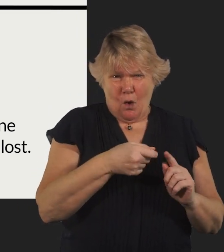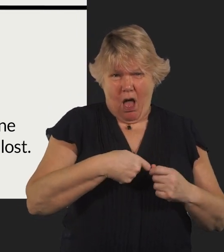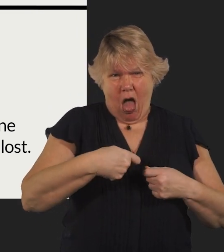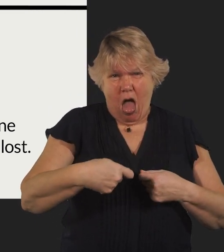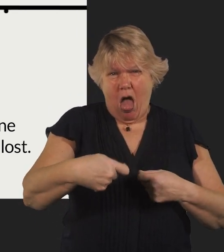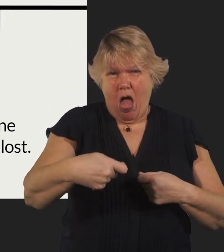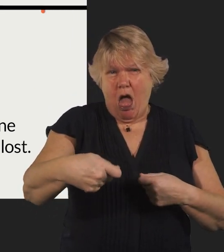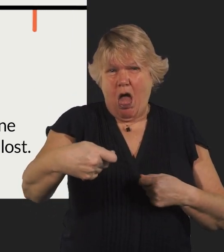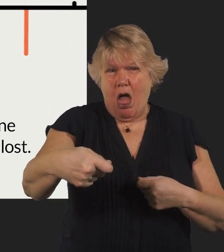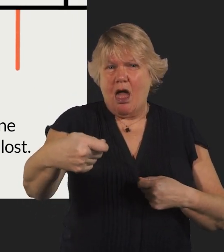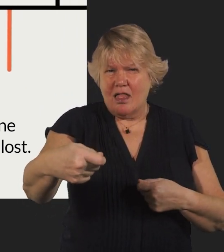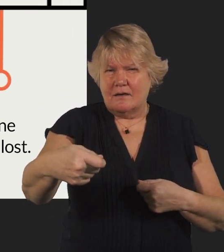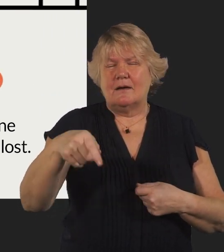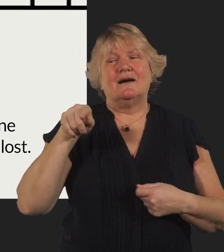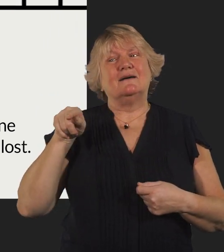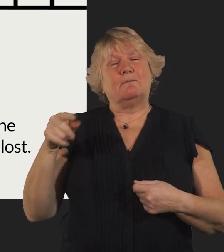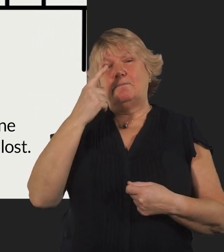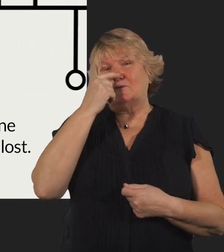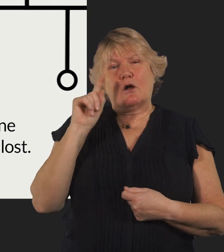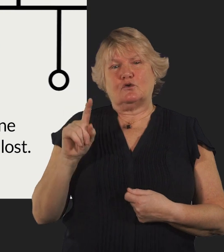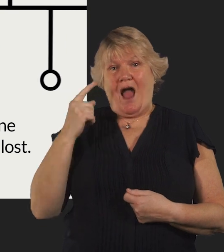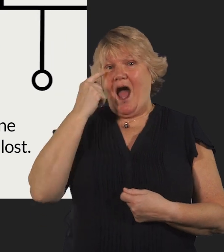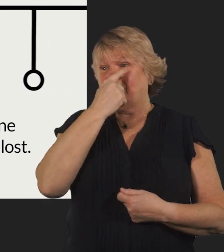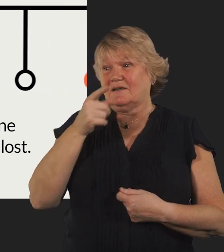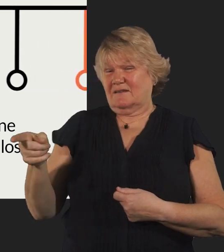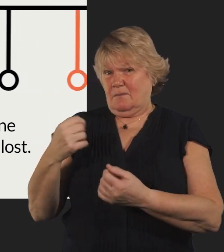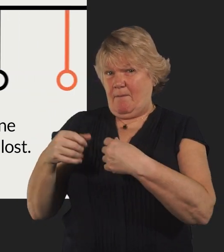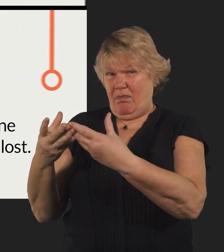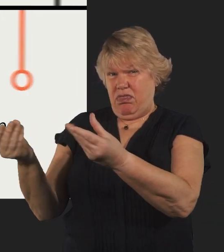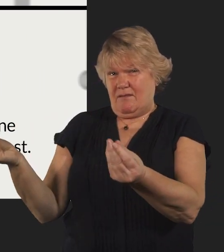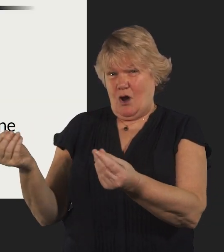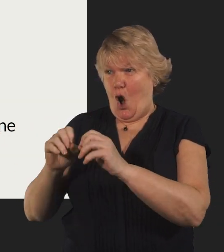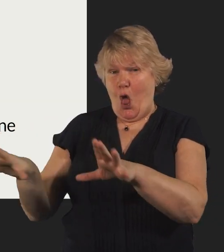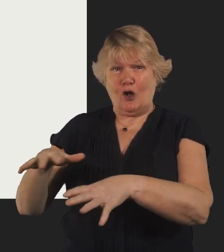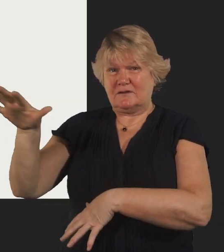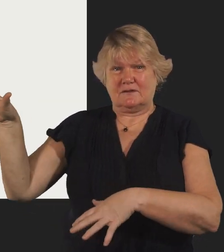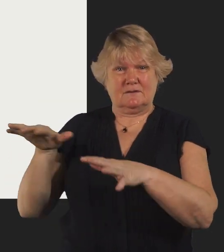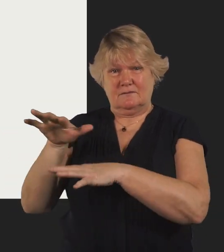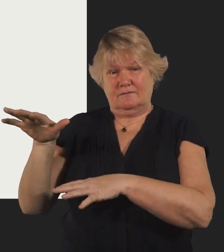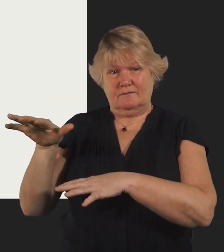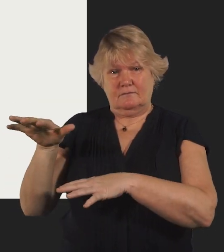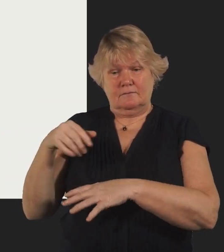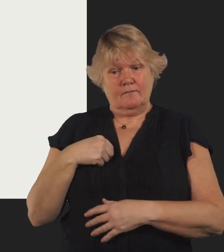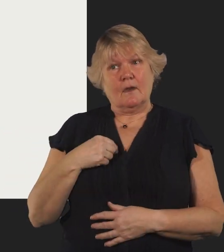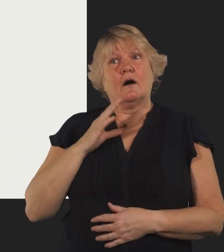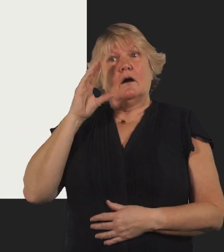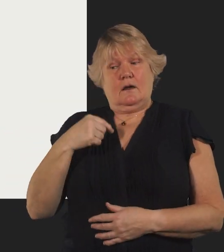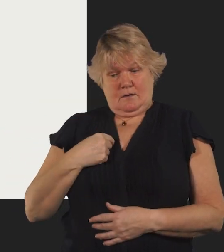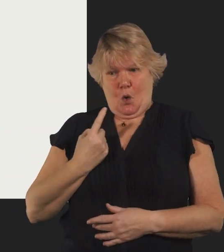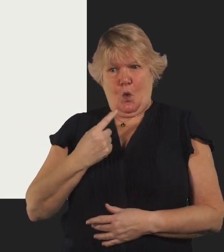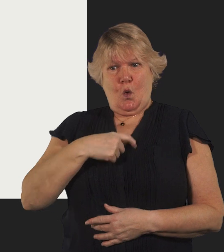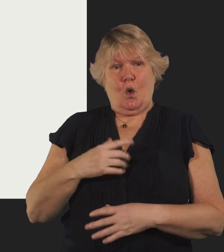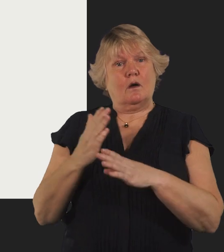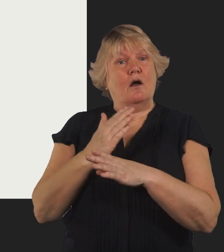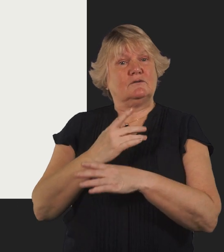the longer someone waits to make that report, the more potential there is for evidence to be lost. Am I guaranteed